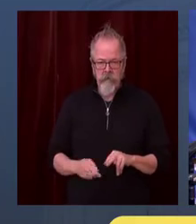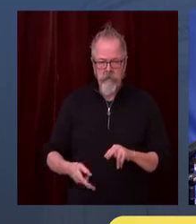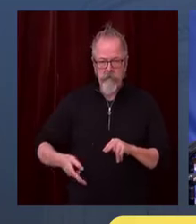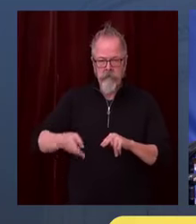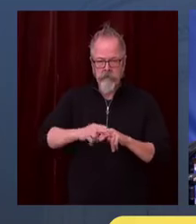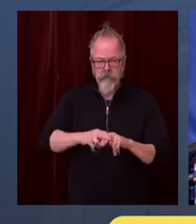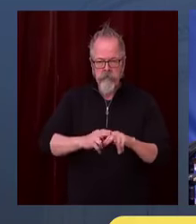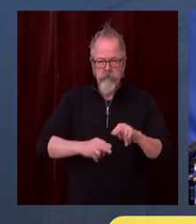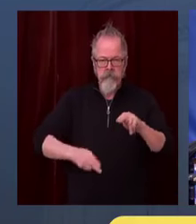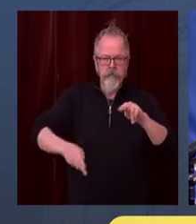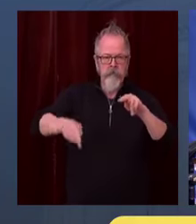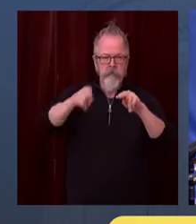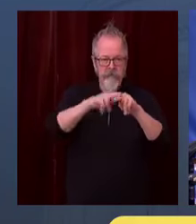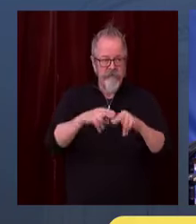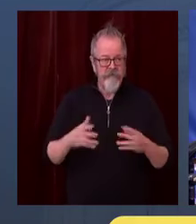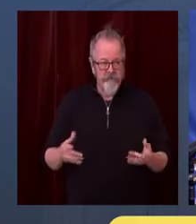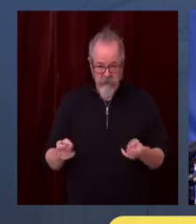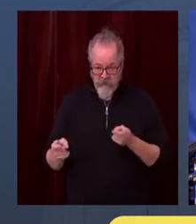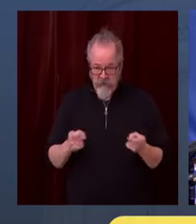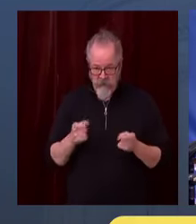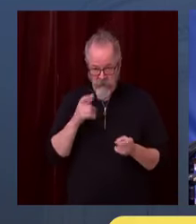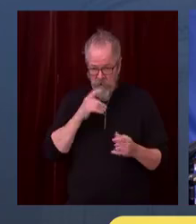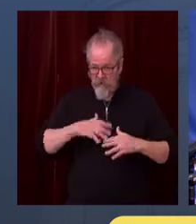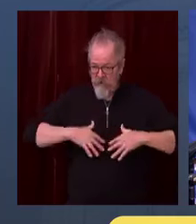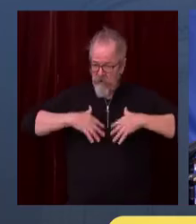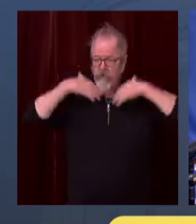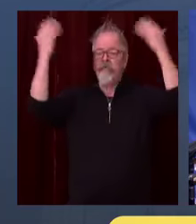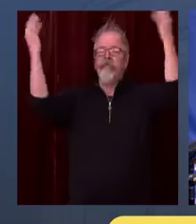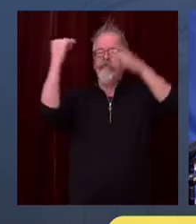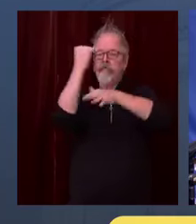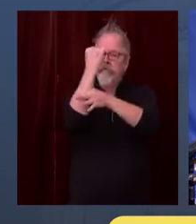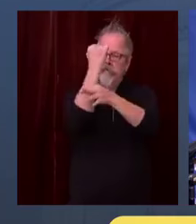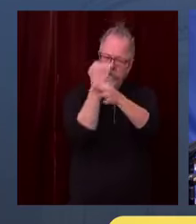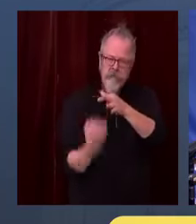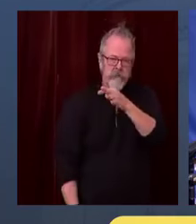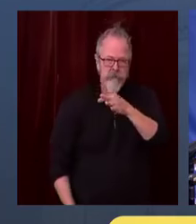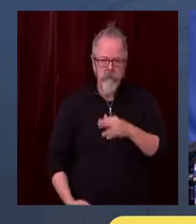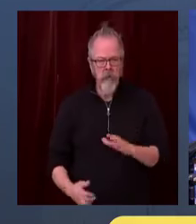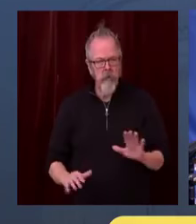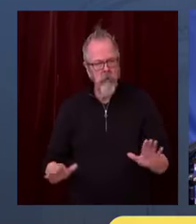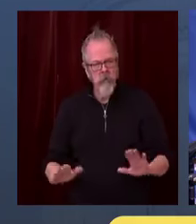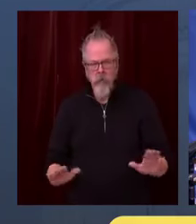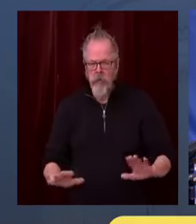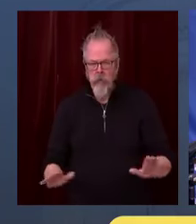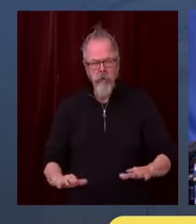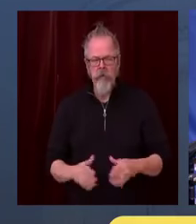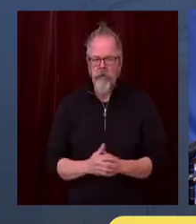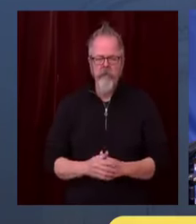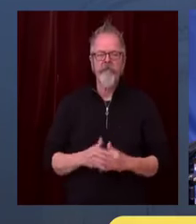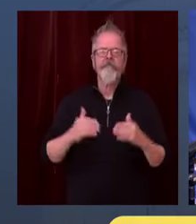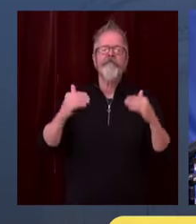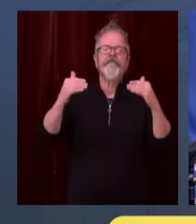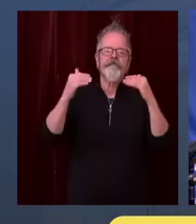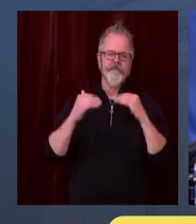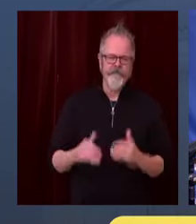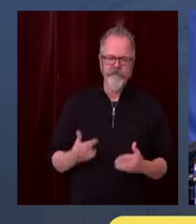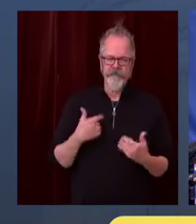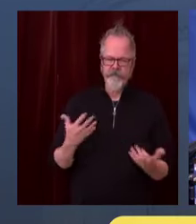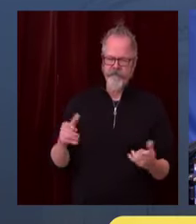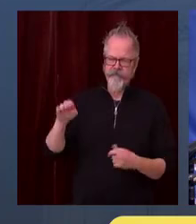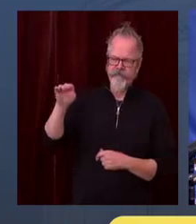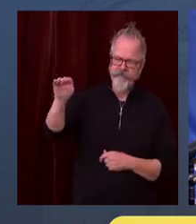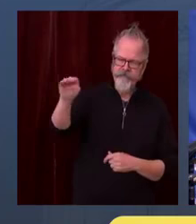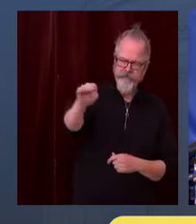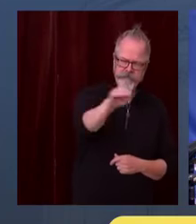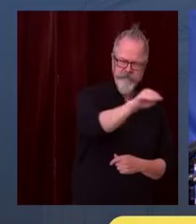going on in our stores. That is really not necessary and most unhelpful right now. Our supply